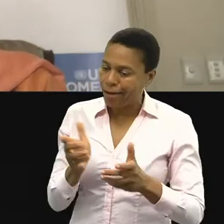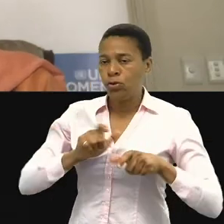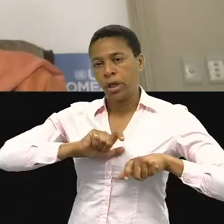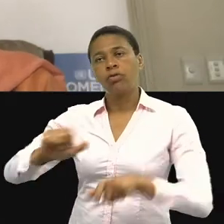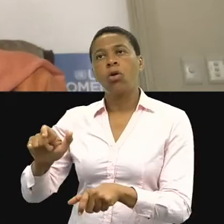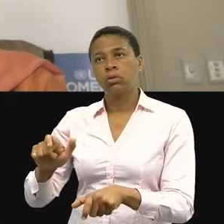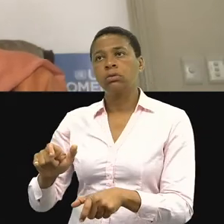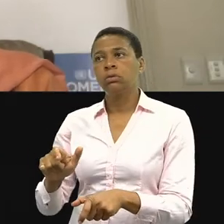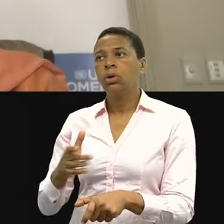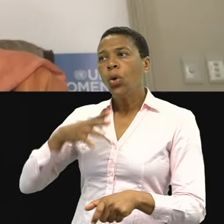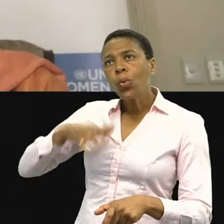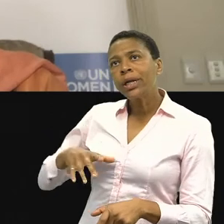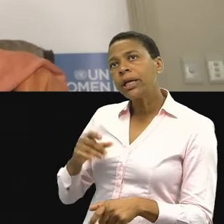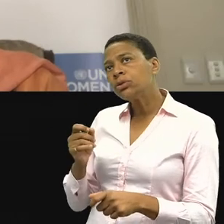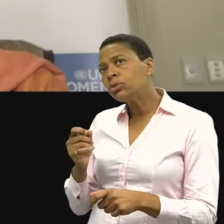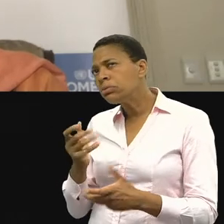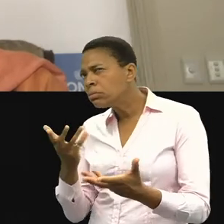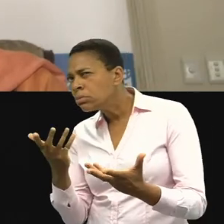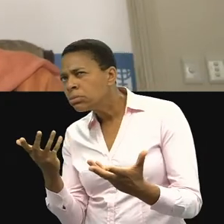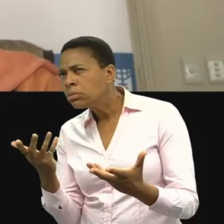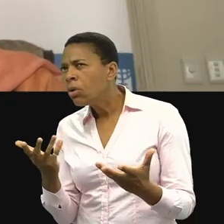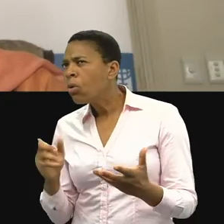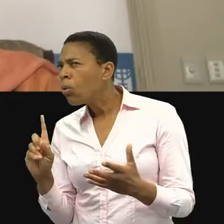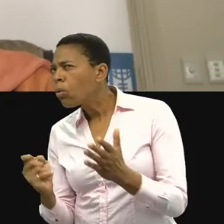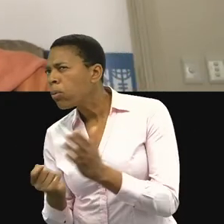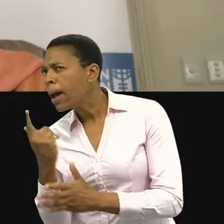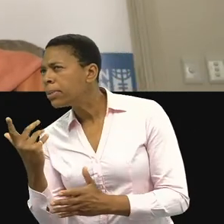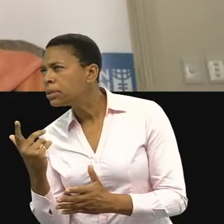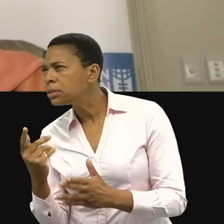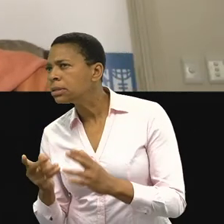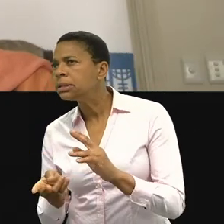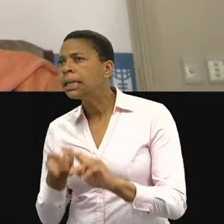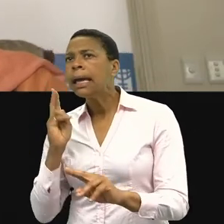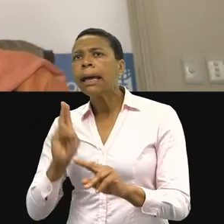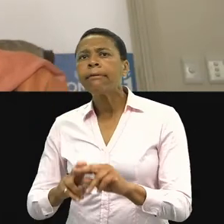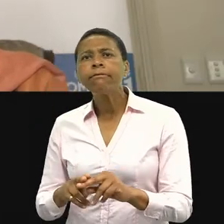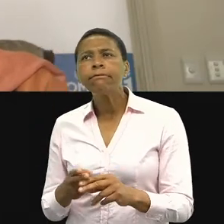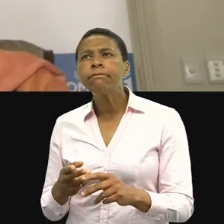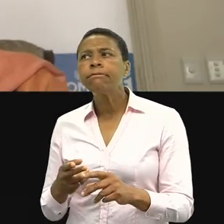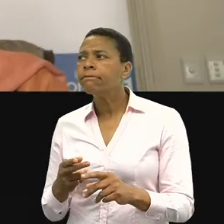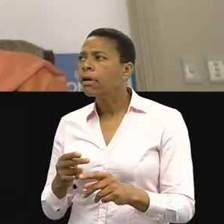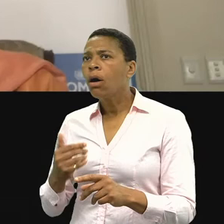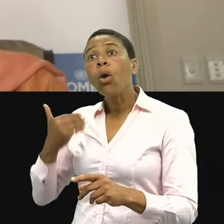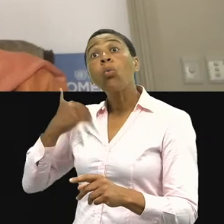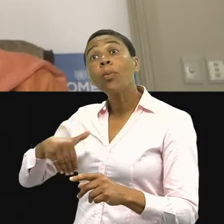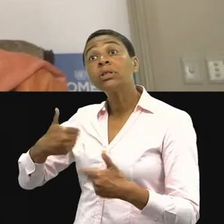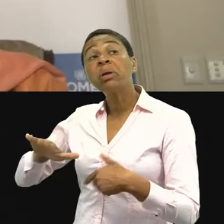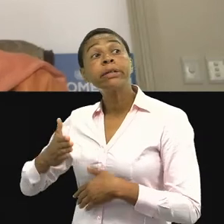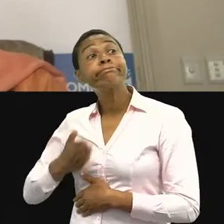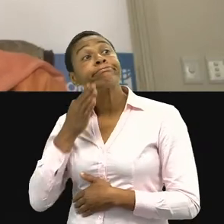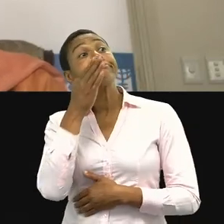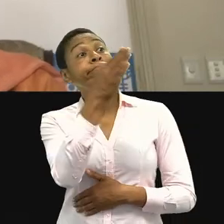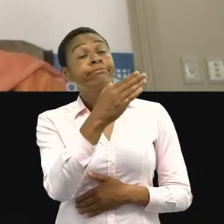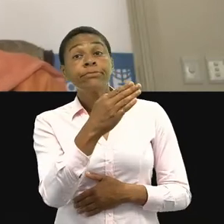the cases, what happens when women have blocked the courage to go and report. We